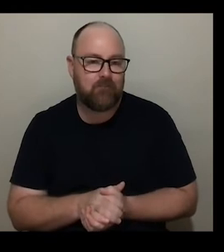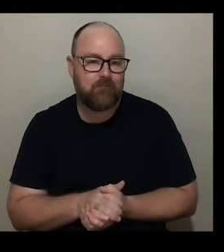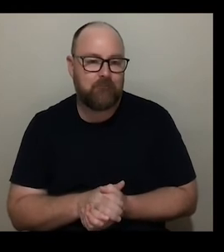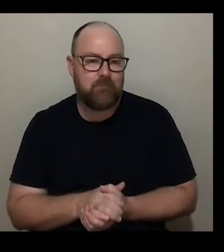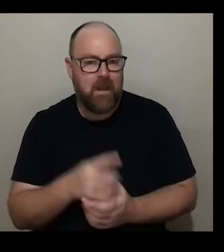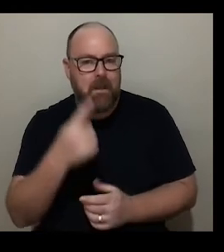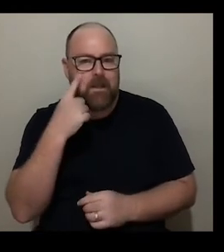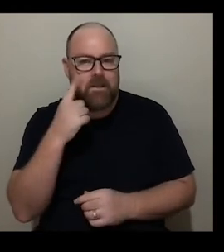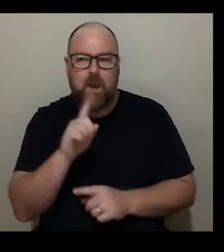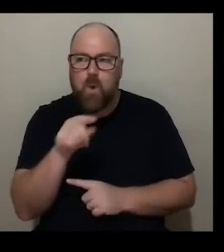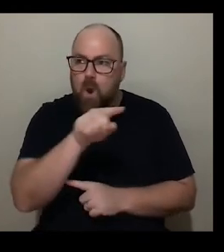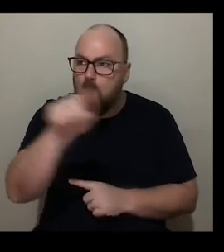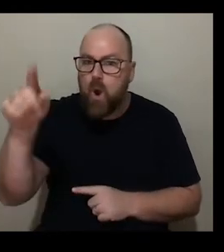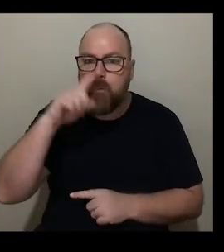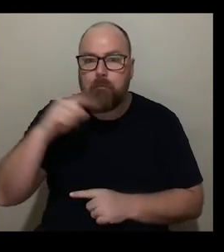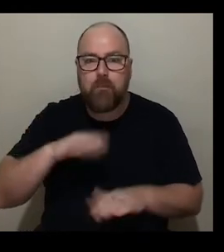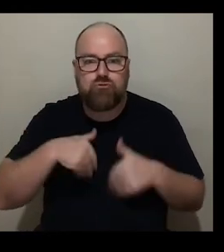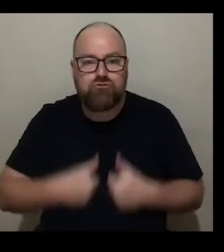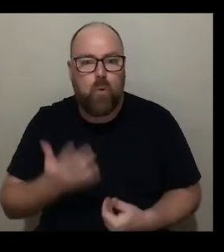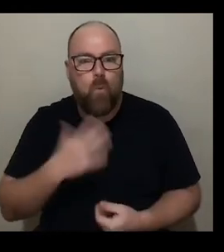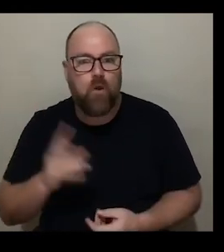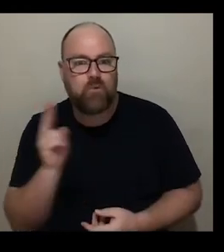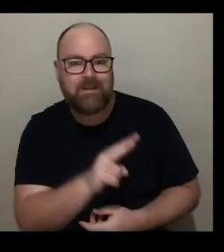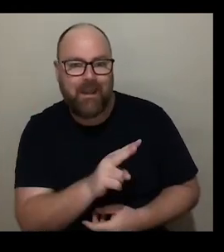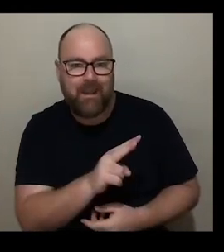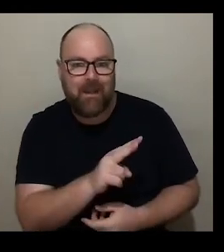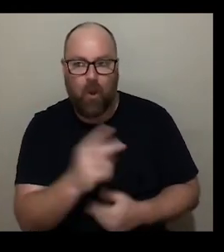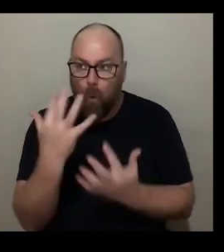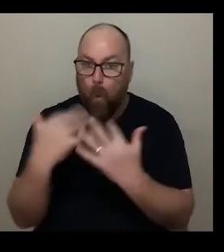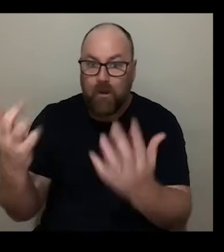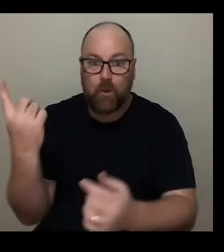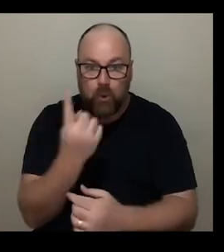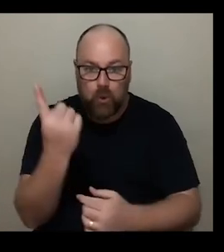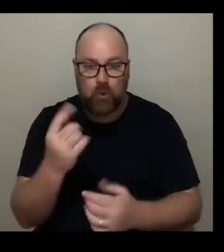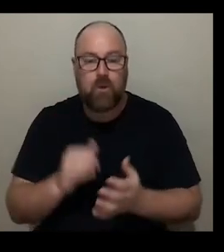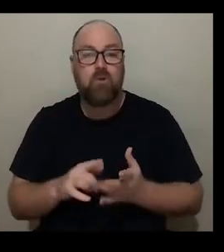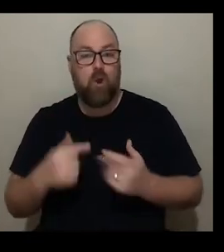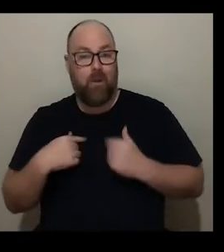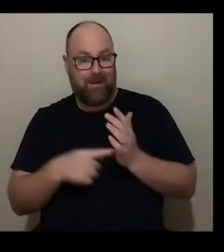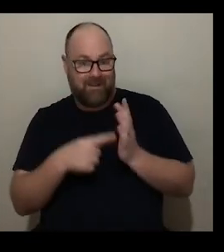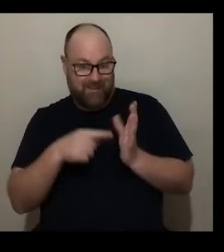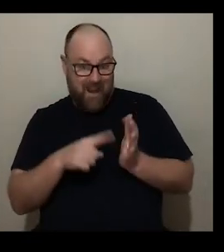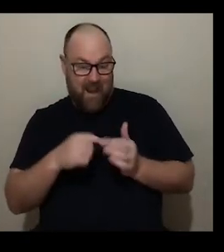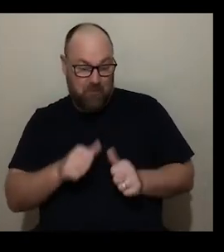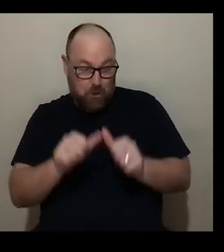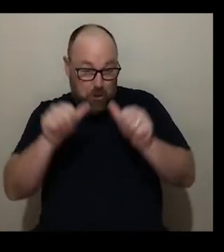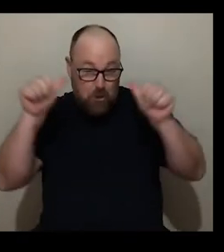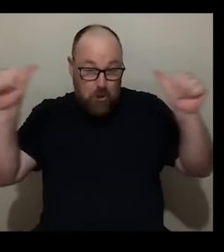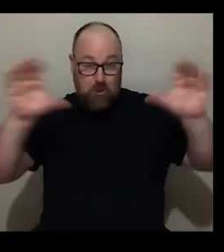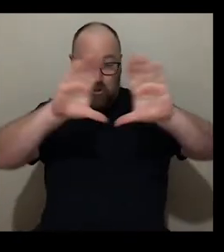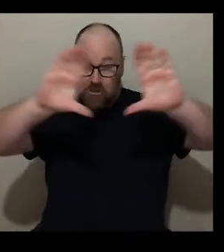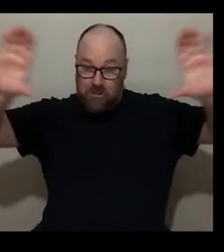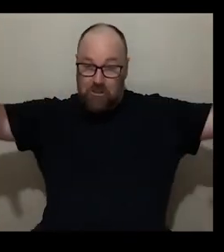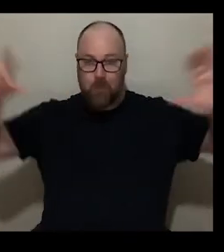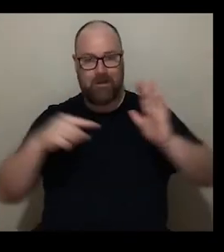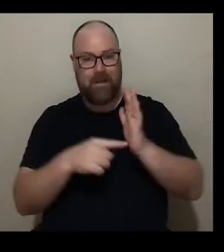see what the appetite is and can just see who the audience is so that when tate puts huge banners outside its buildings that say things like